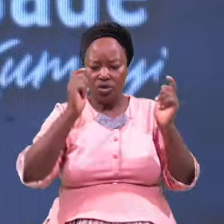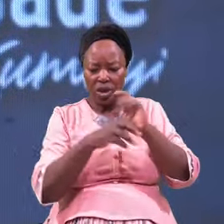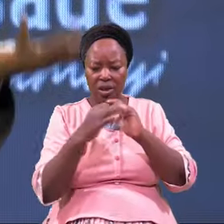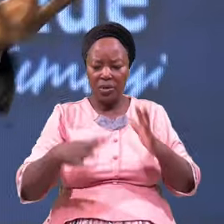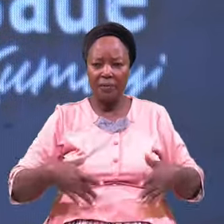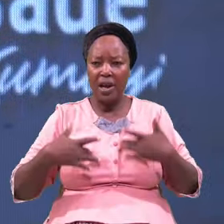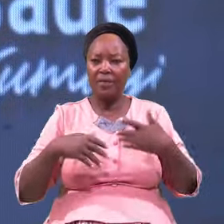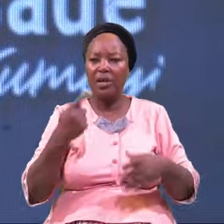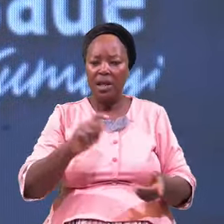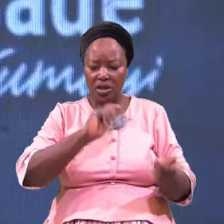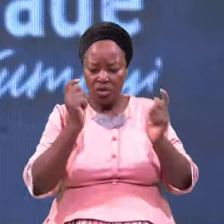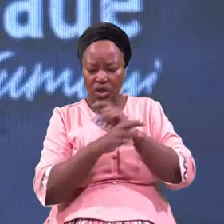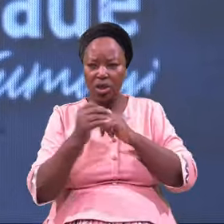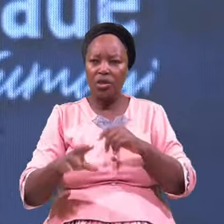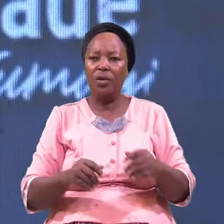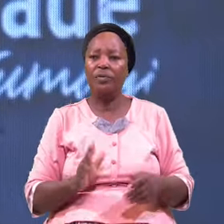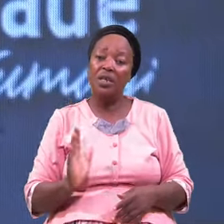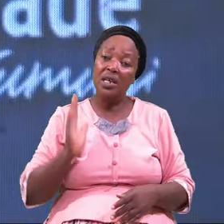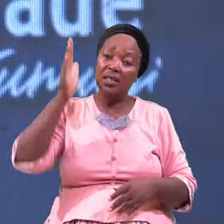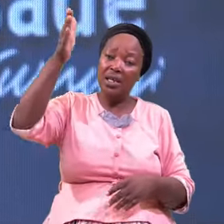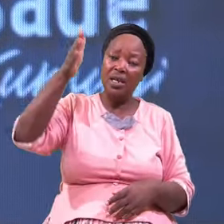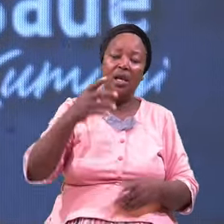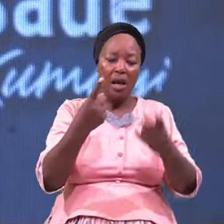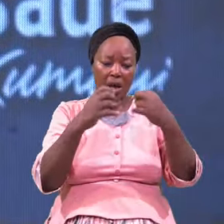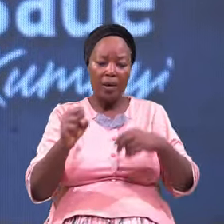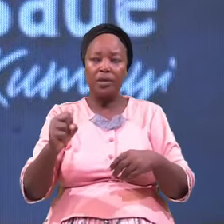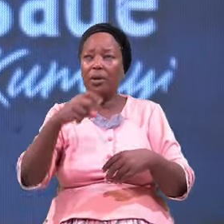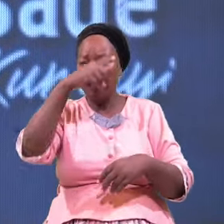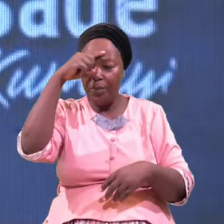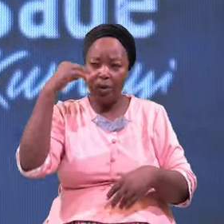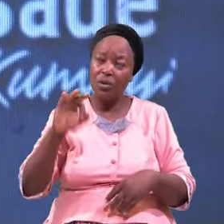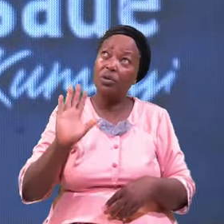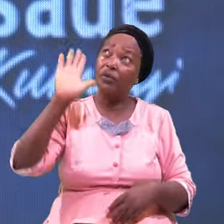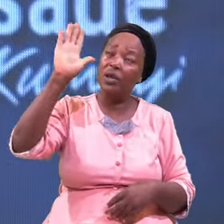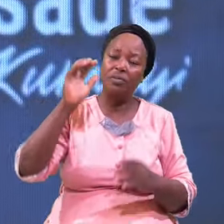The Change Of Destiny Comes Because Of Him